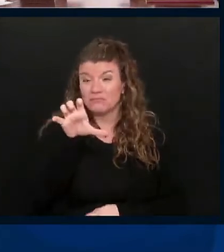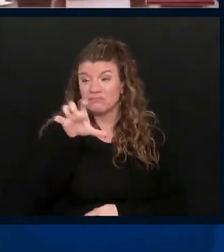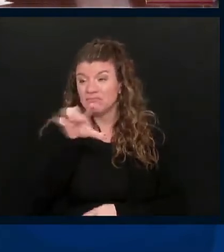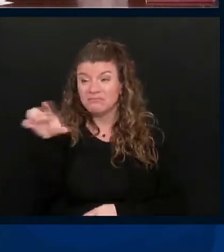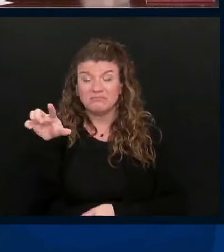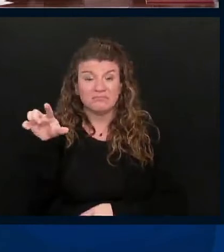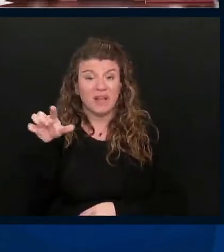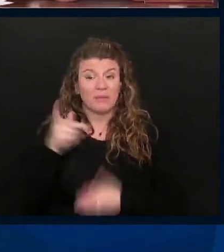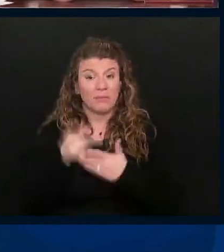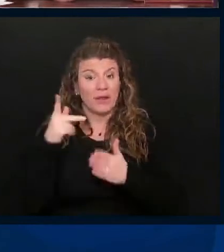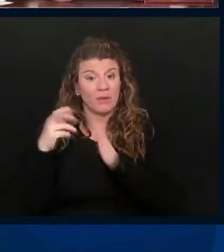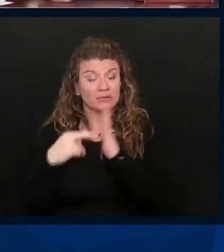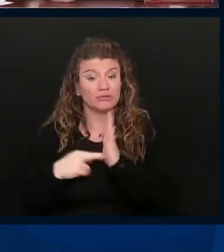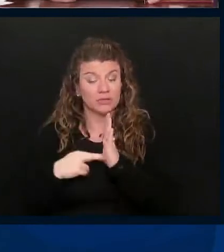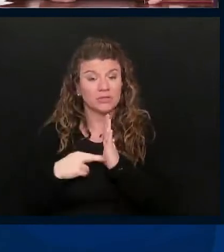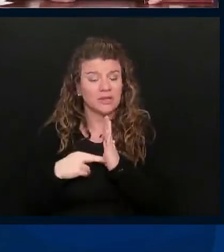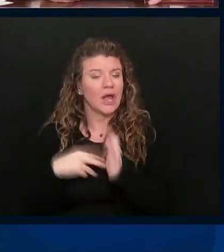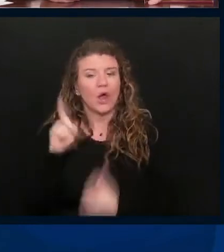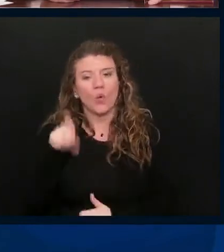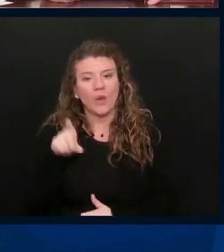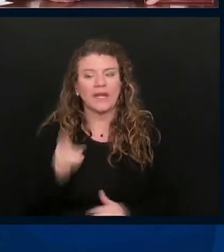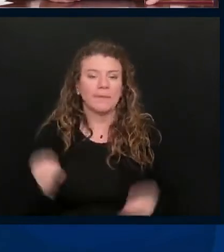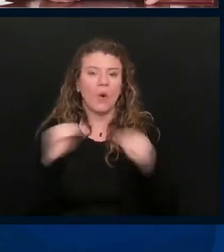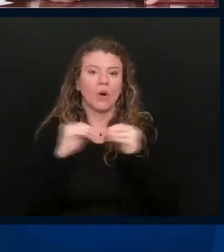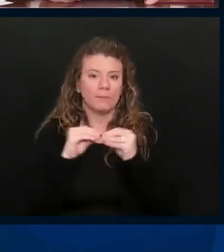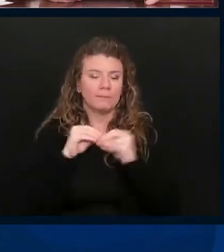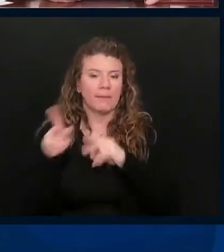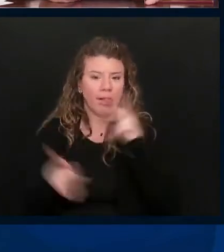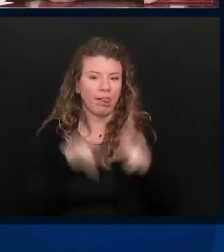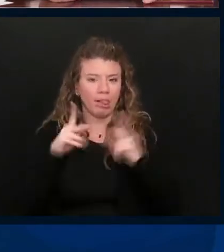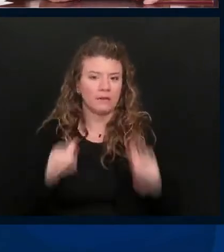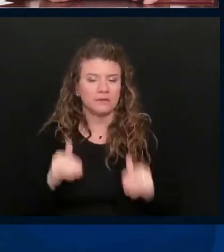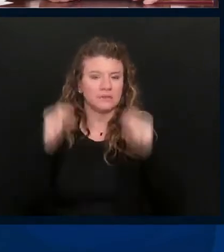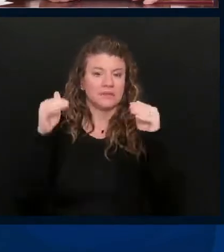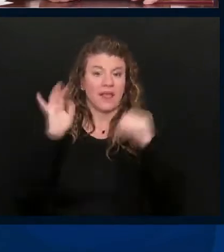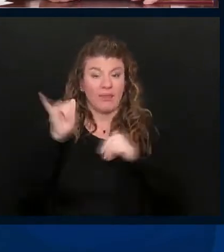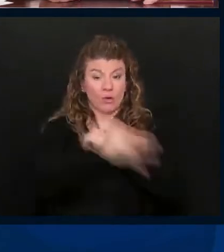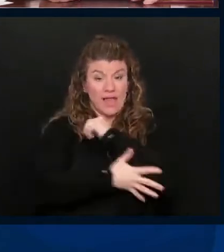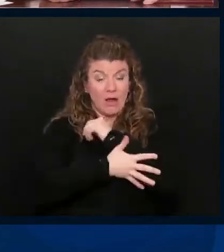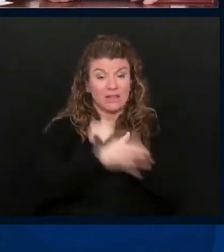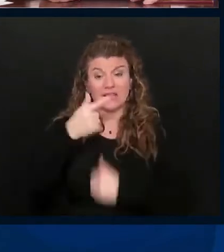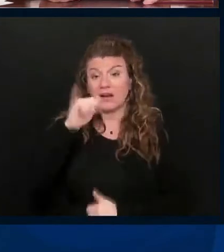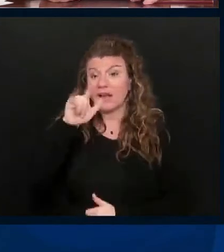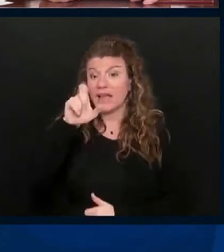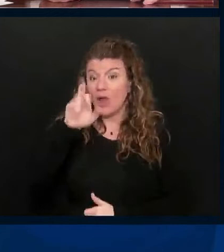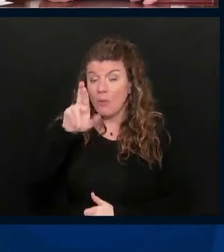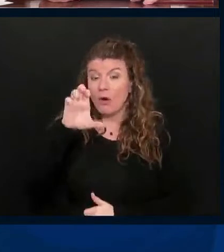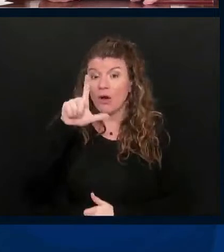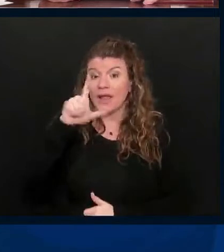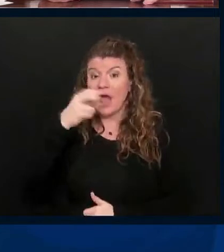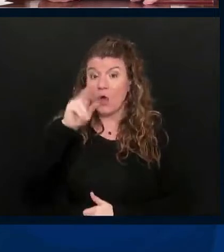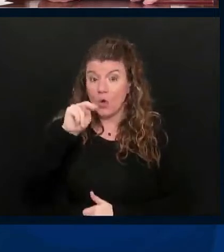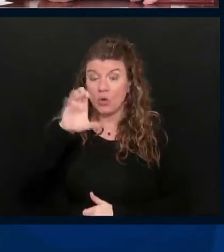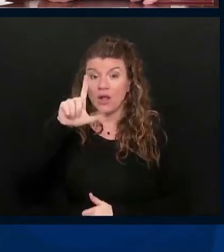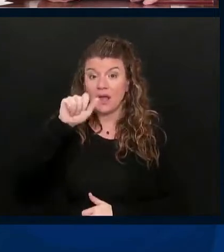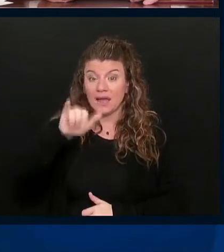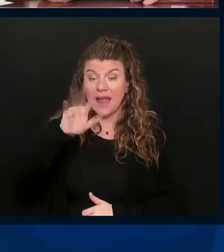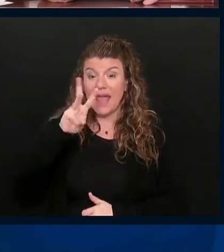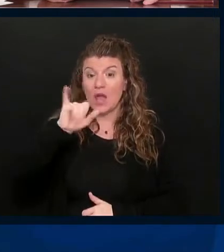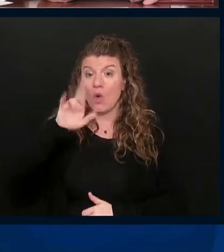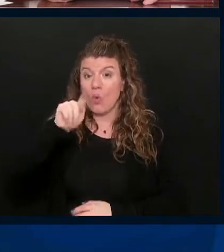that were pre-registered. We surely need them to step up. And these counties are Gilmer, Calhoun, Clay, Wirt,